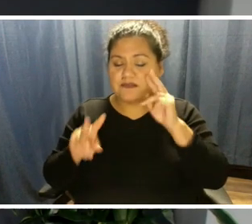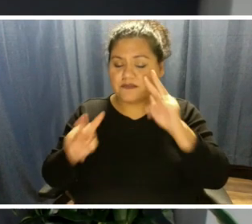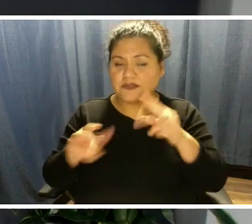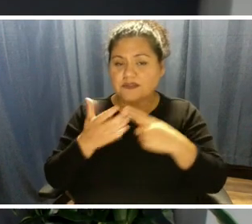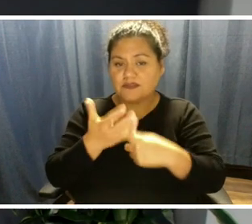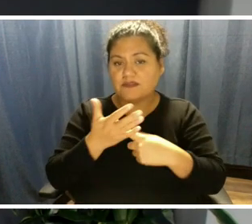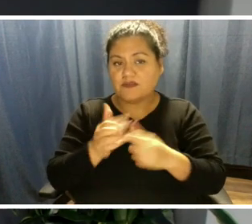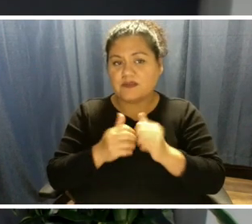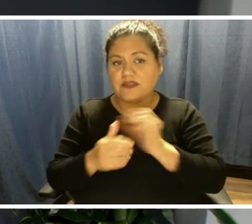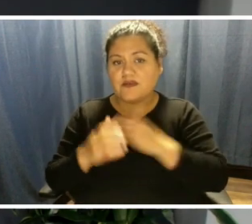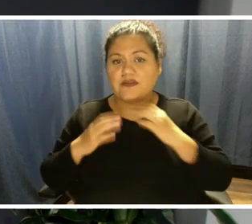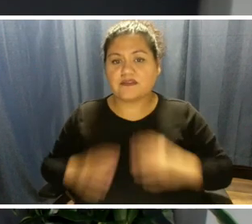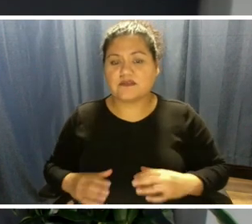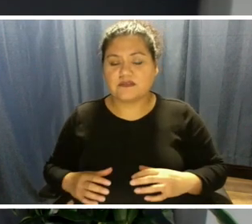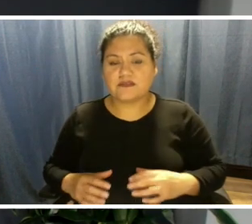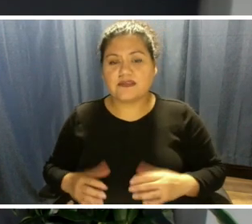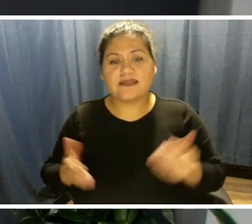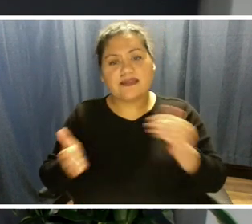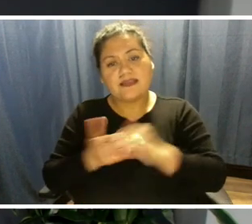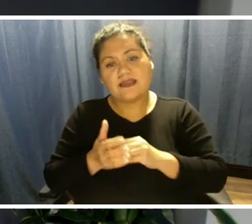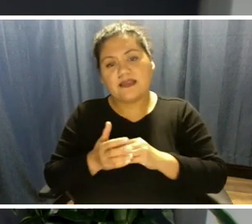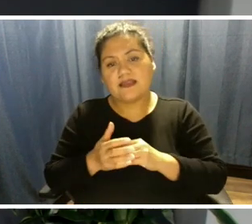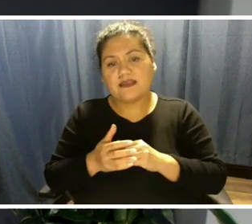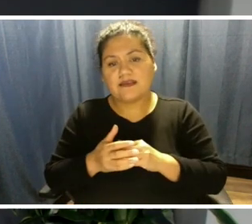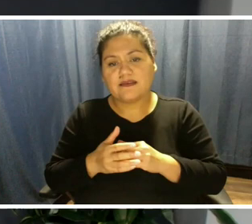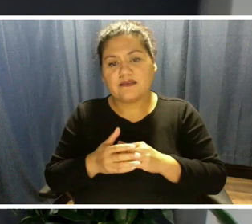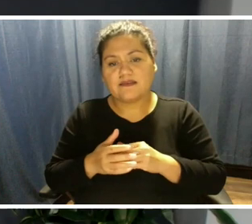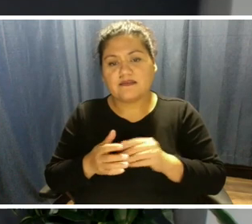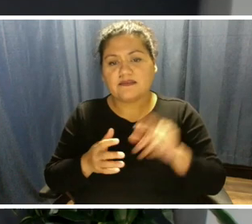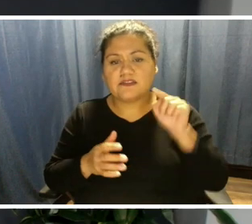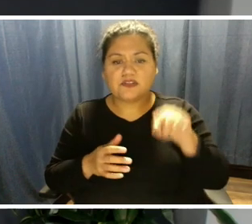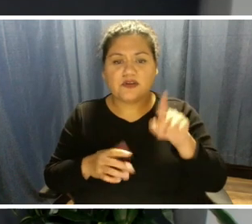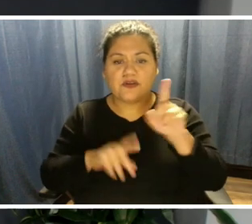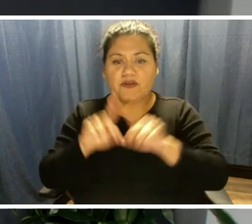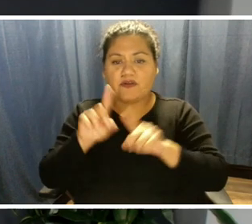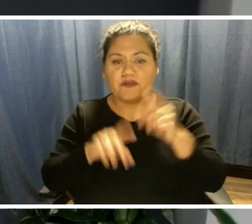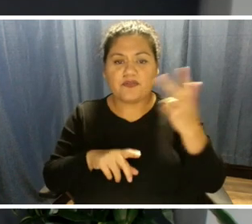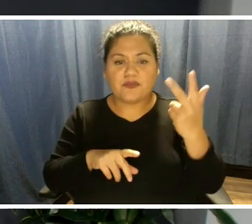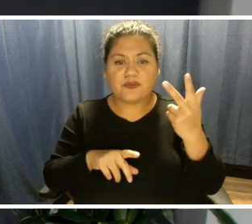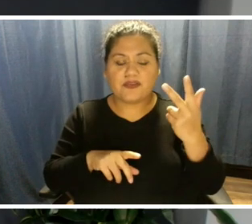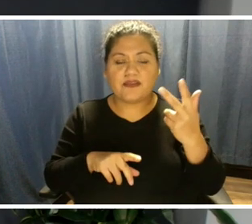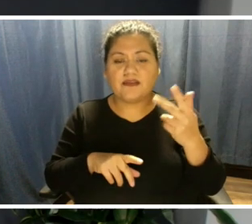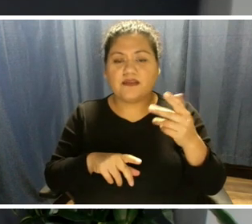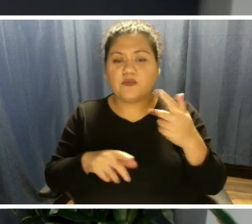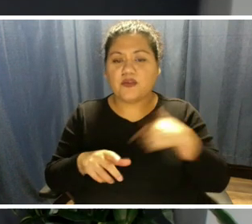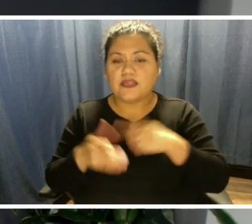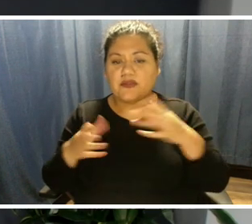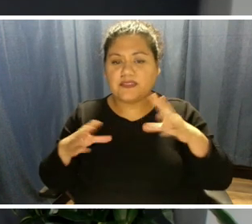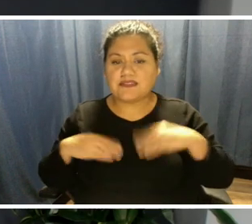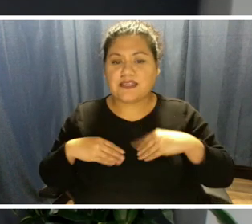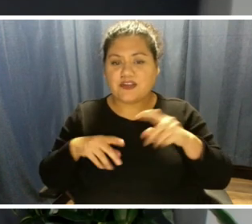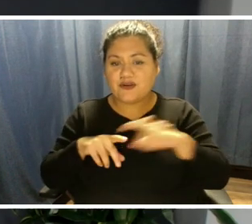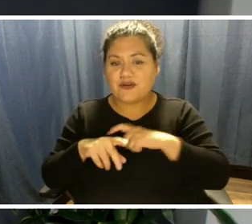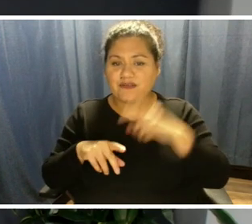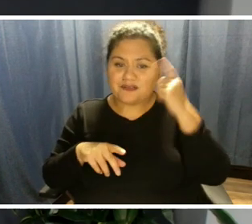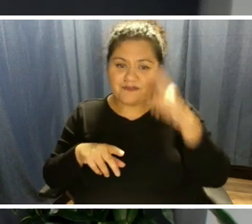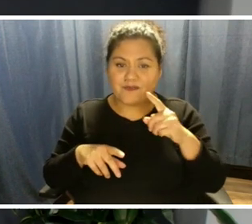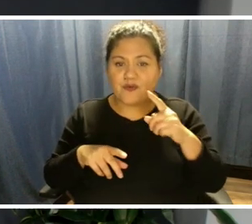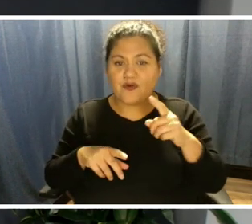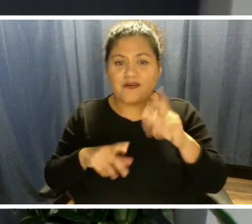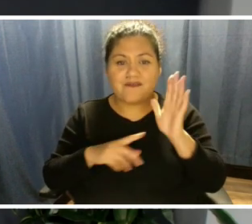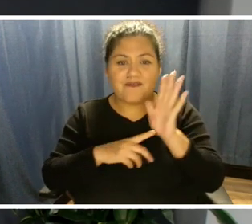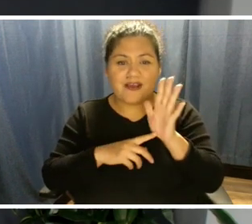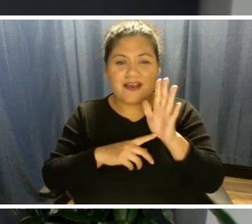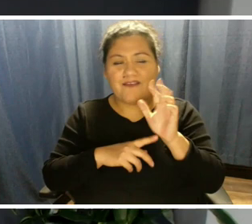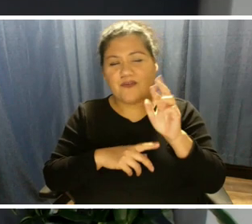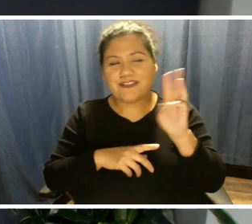And again, just as a reminder, everybody, Star 3, we're here to take your calls for at least five or six more